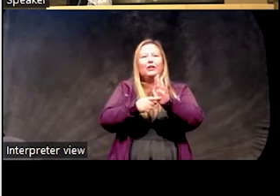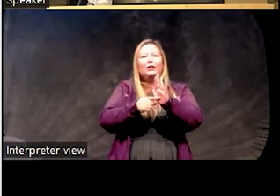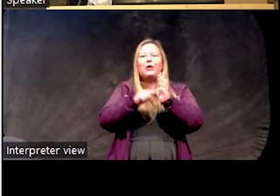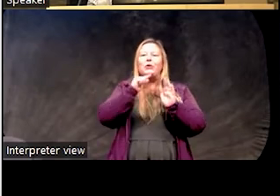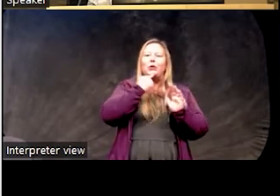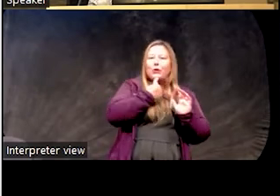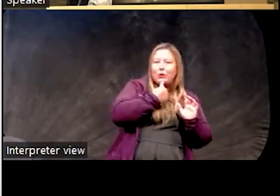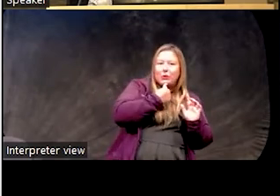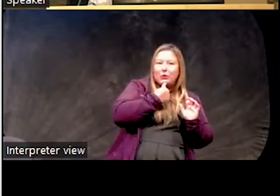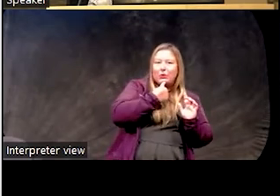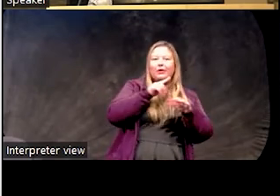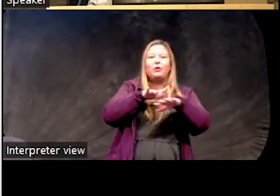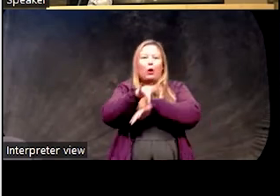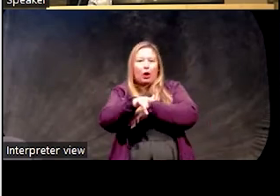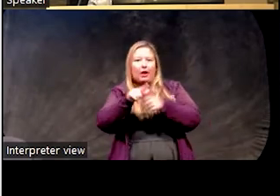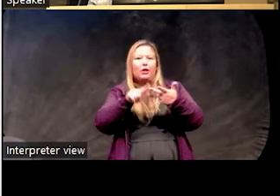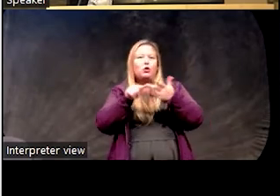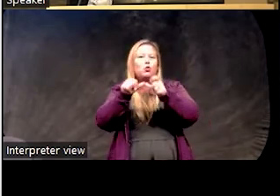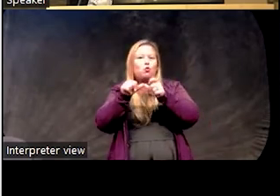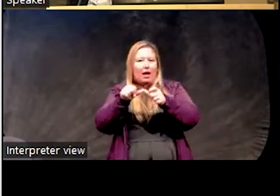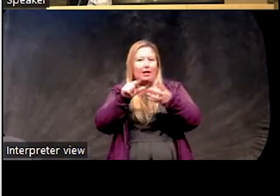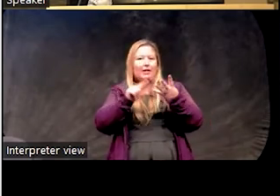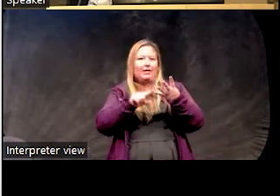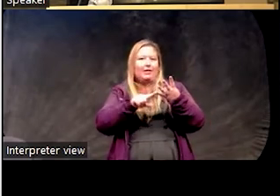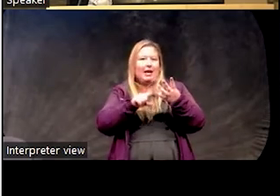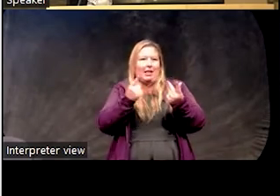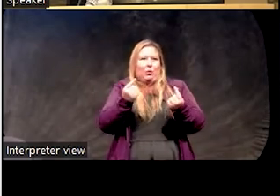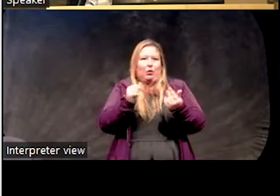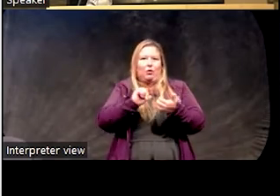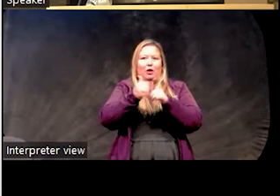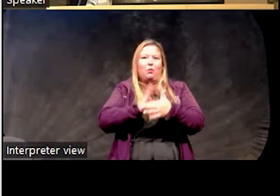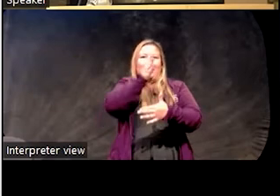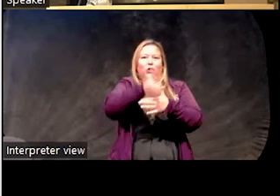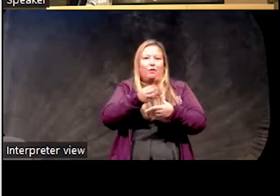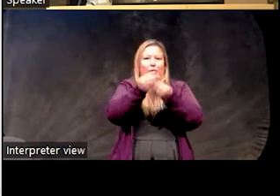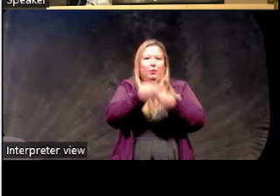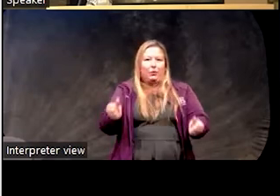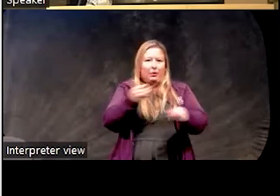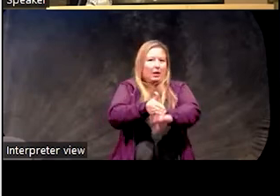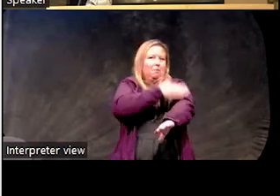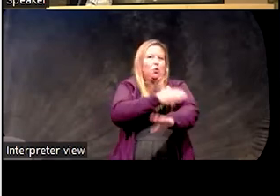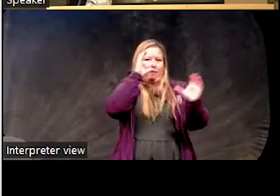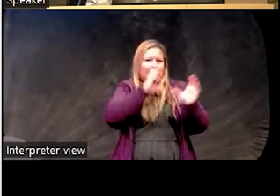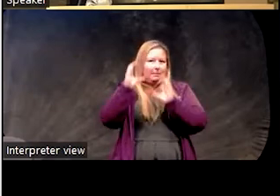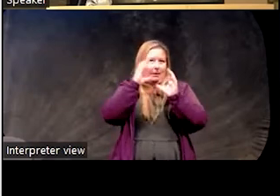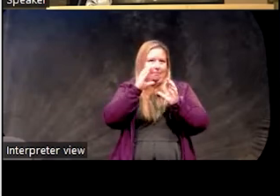insomnia to early insomnia to chronic insomnia, and then what do we do to intervene to help it? So the